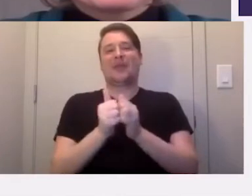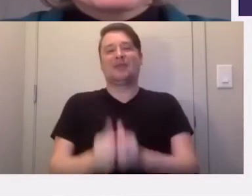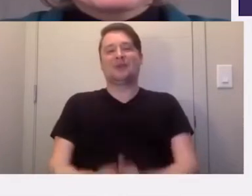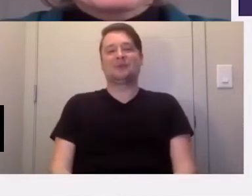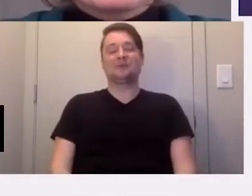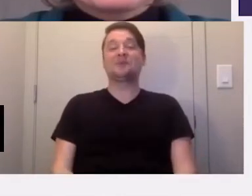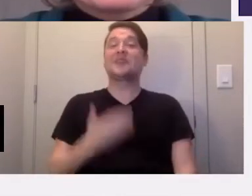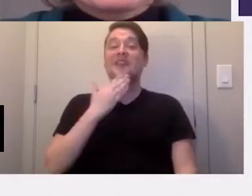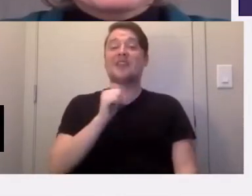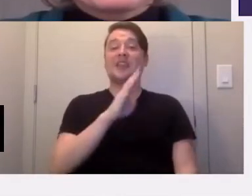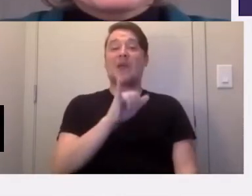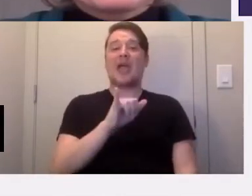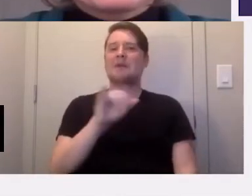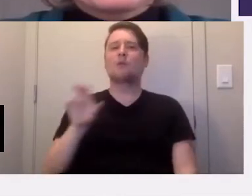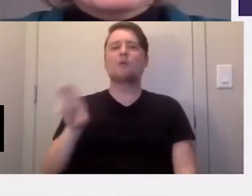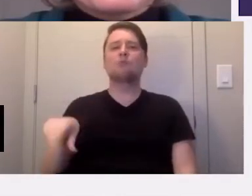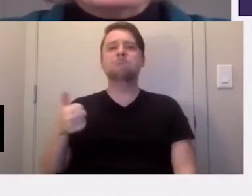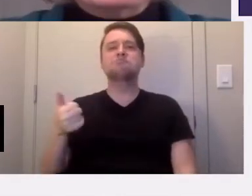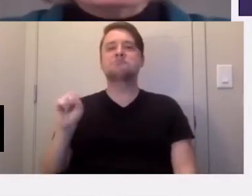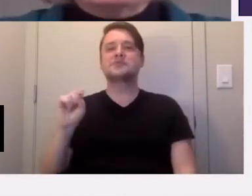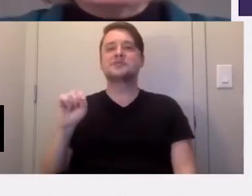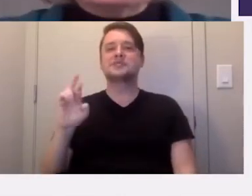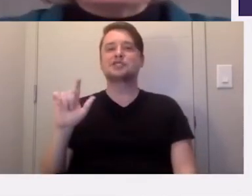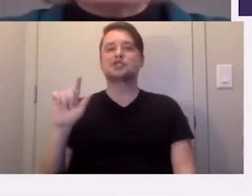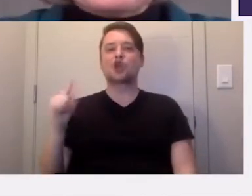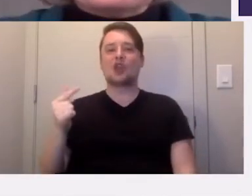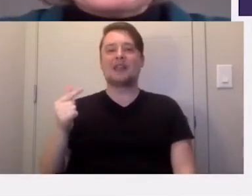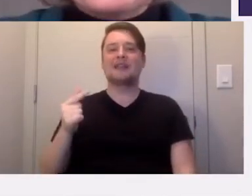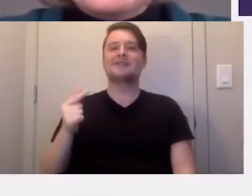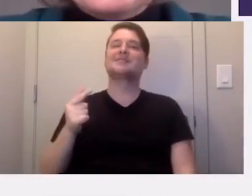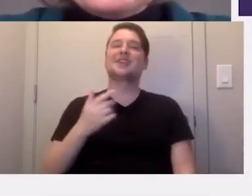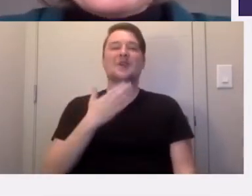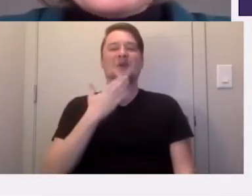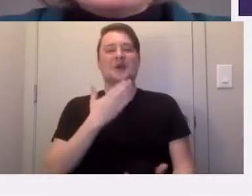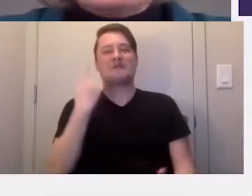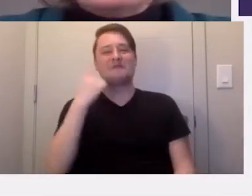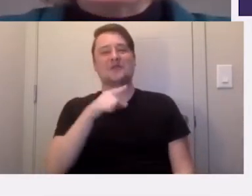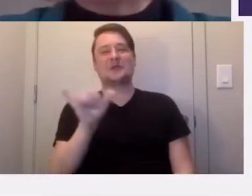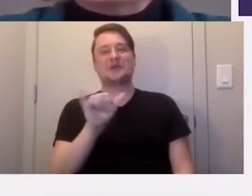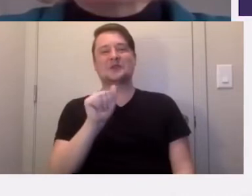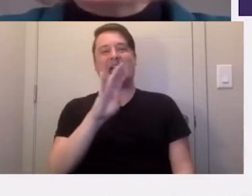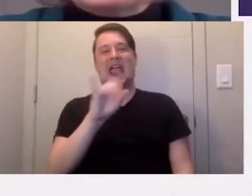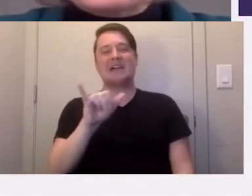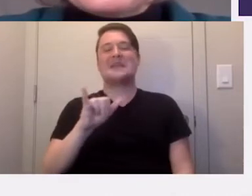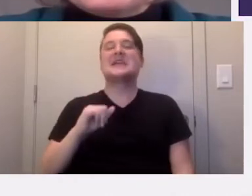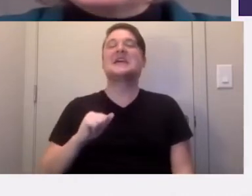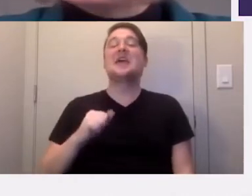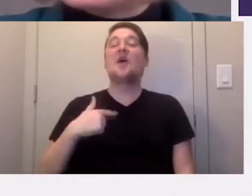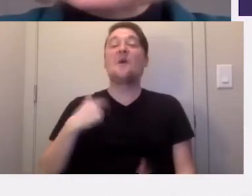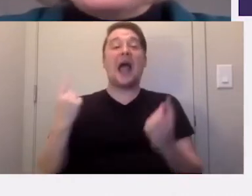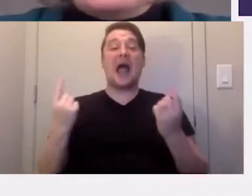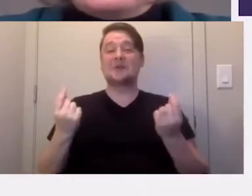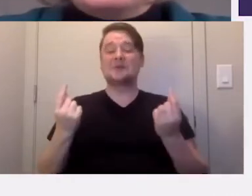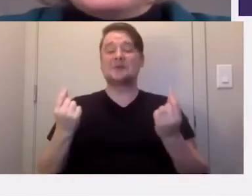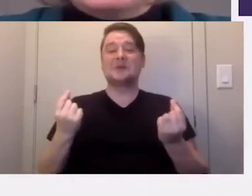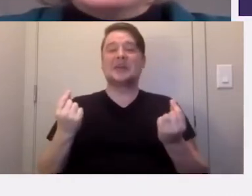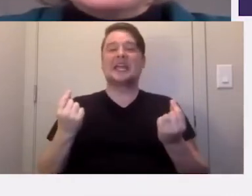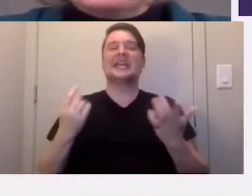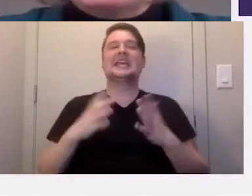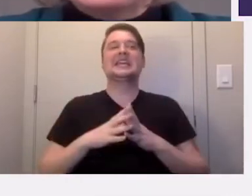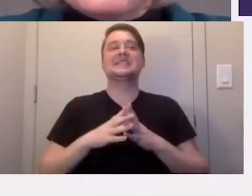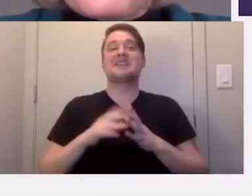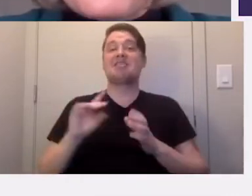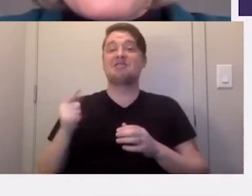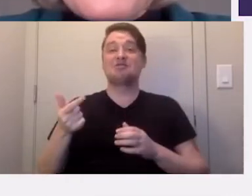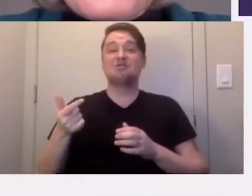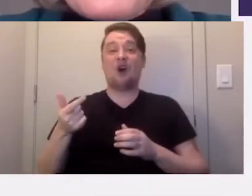Thanks, Abby. What about you, Sterling? We are grateful for you too, Abby. What I am doing is, you know, the dog